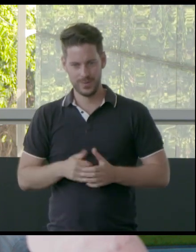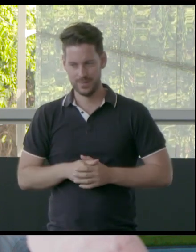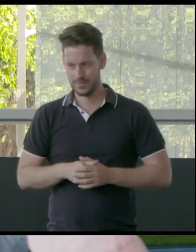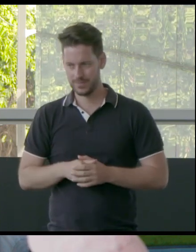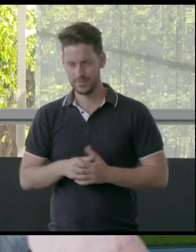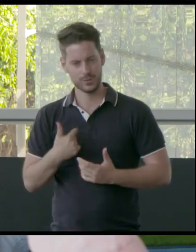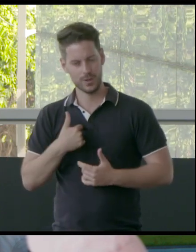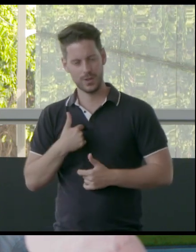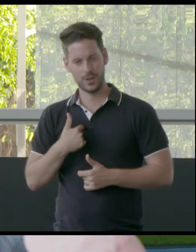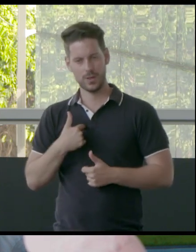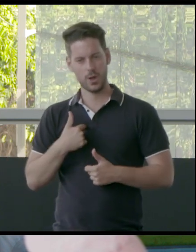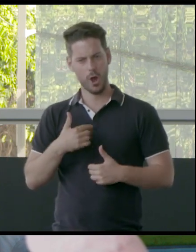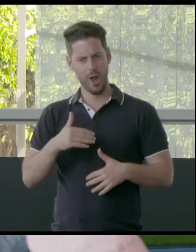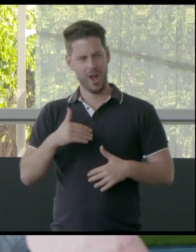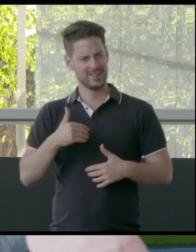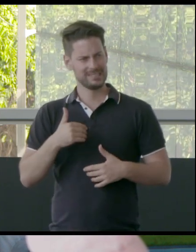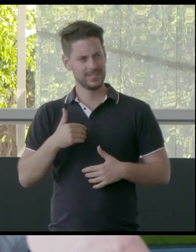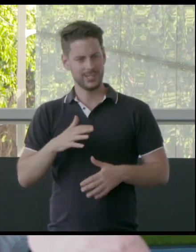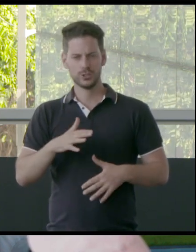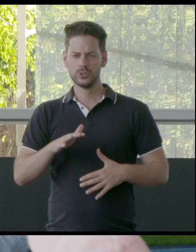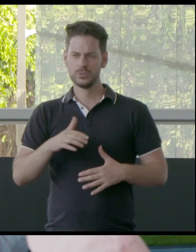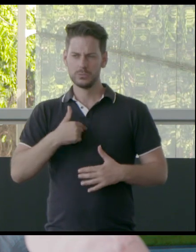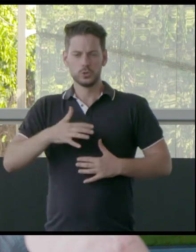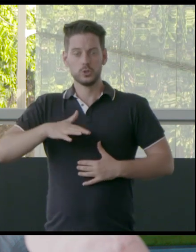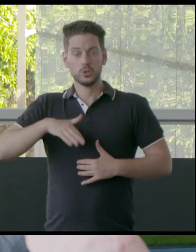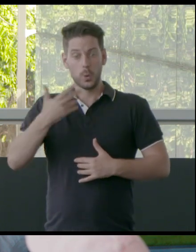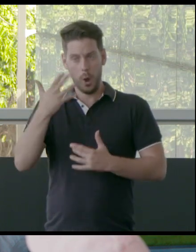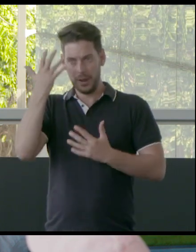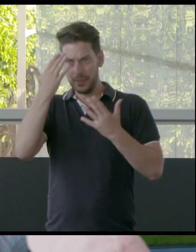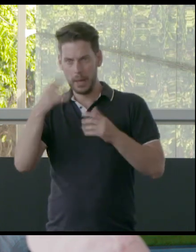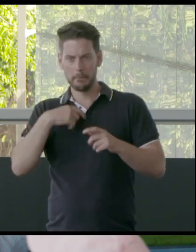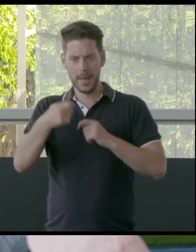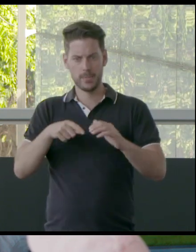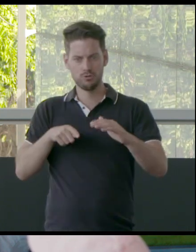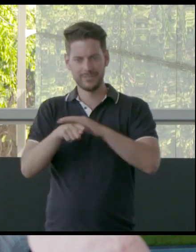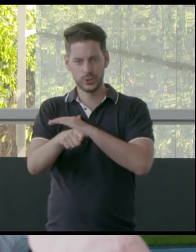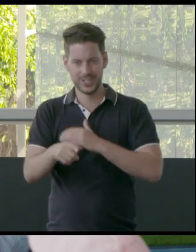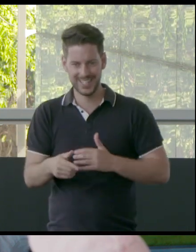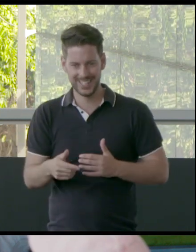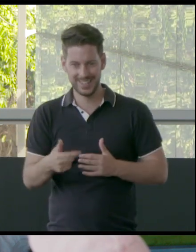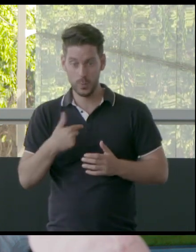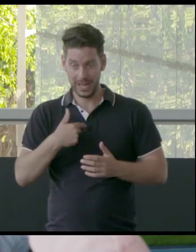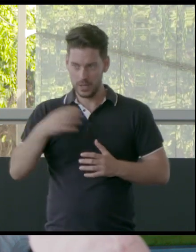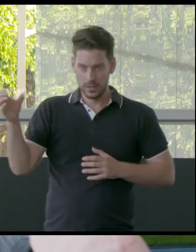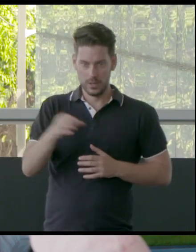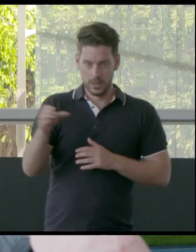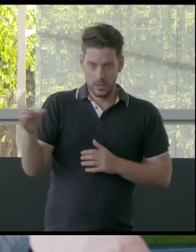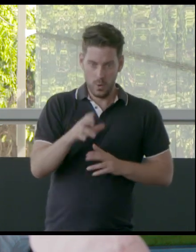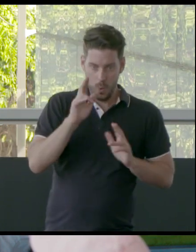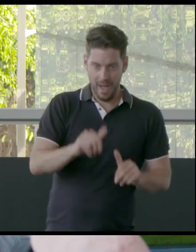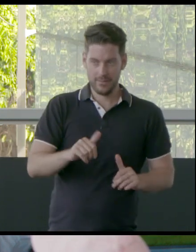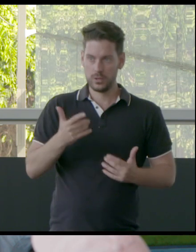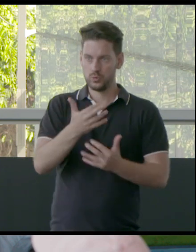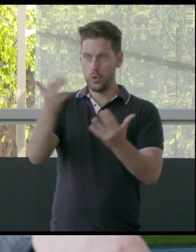don't want to think about having to be refugees. We are already accommodating so many peoples on our